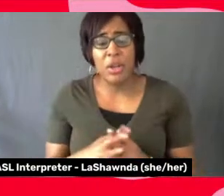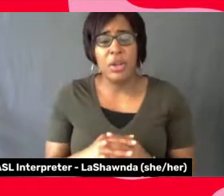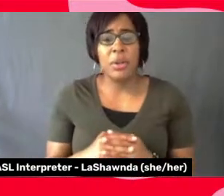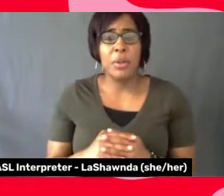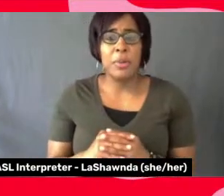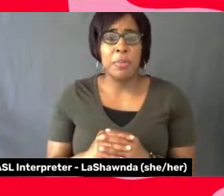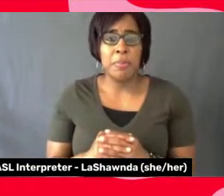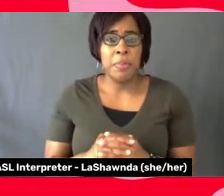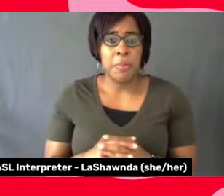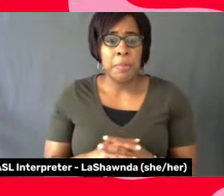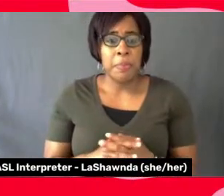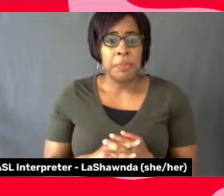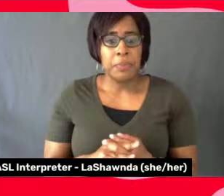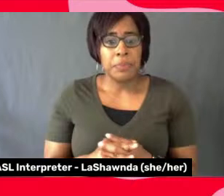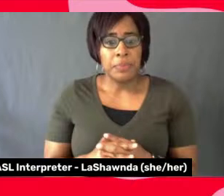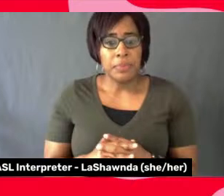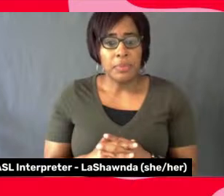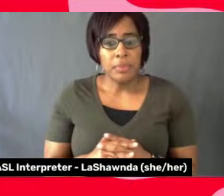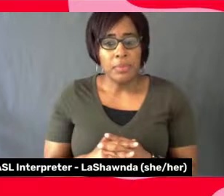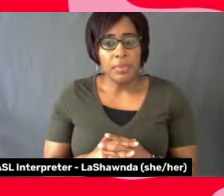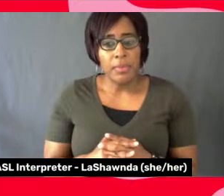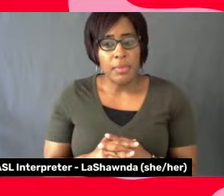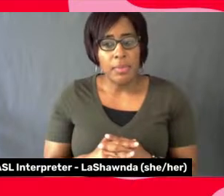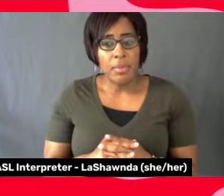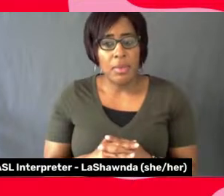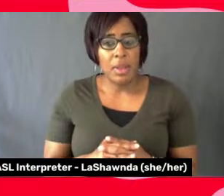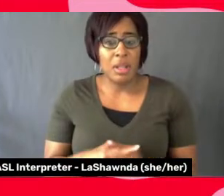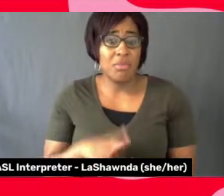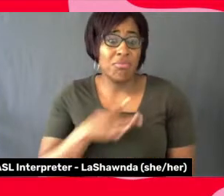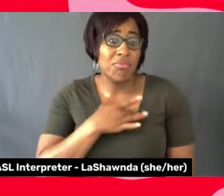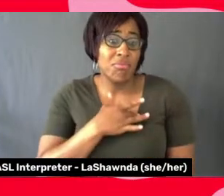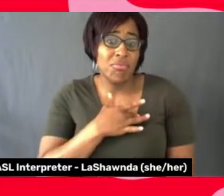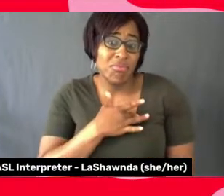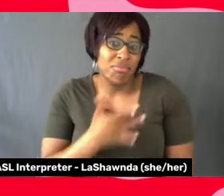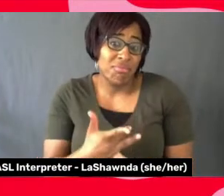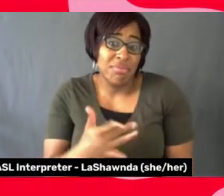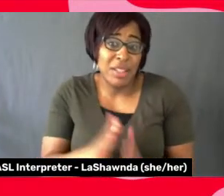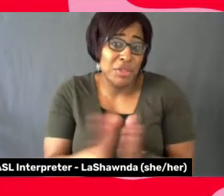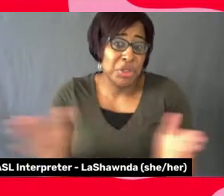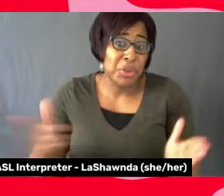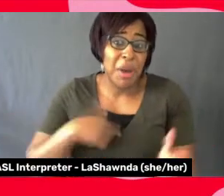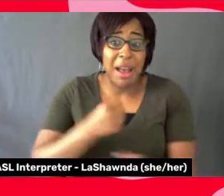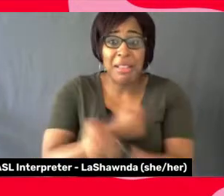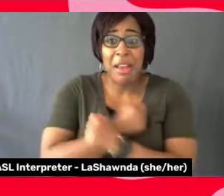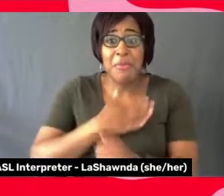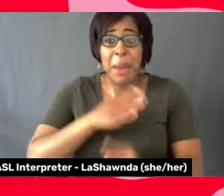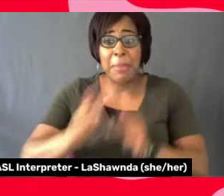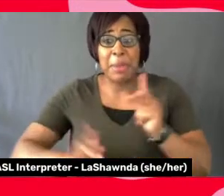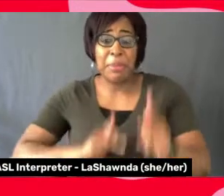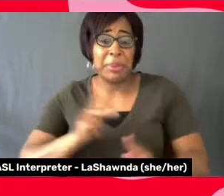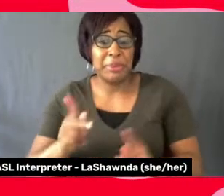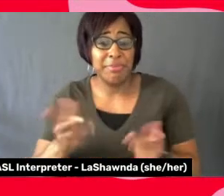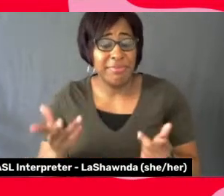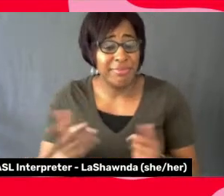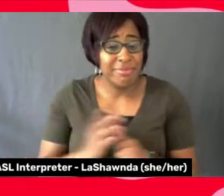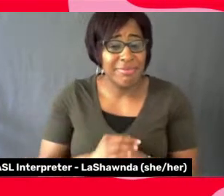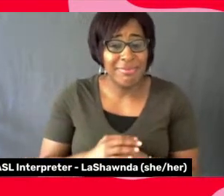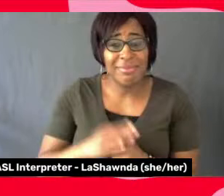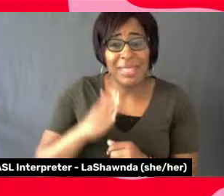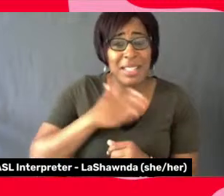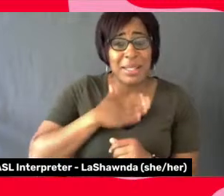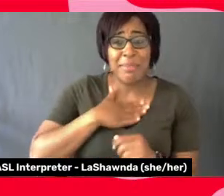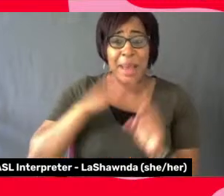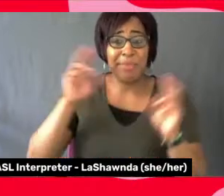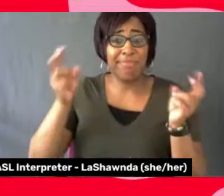generally love my people. That's basically been my mantra all my